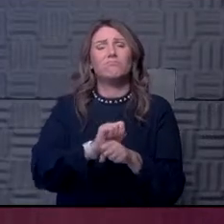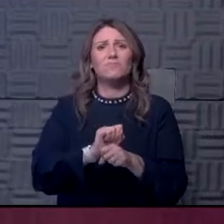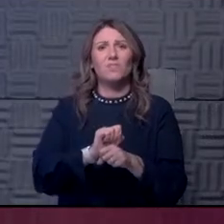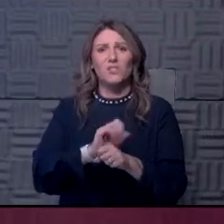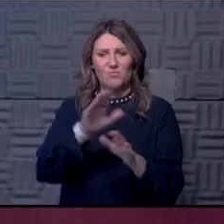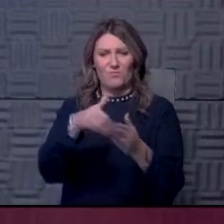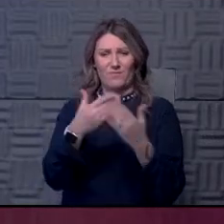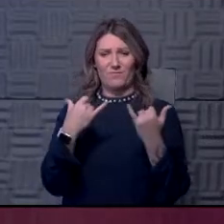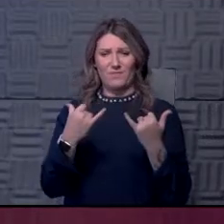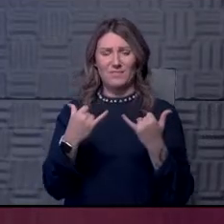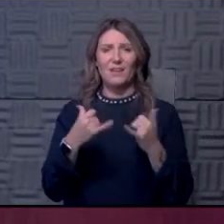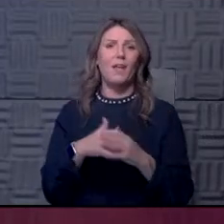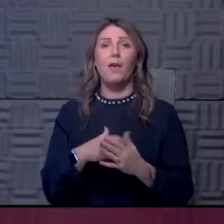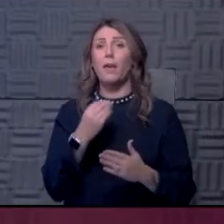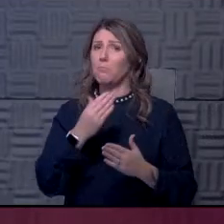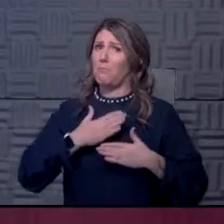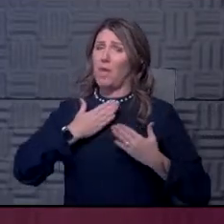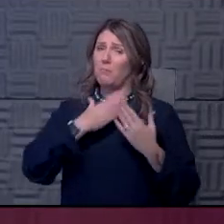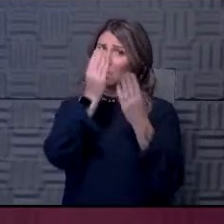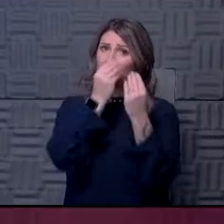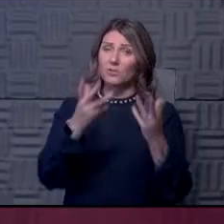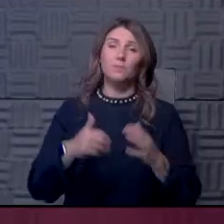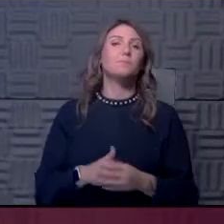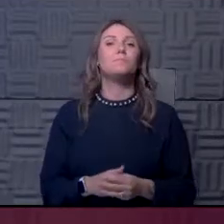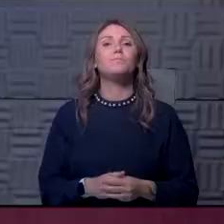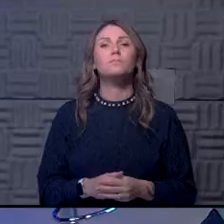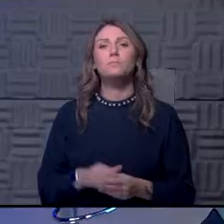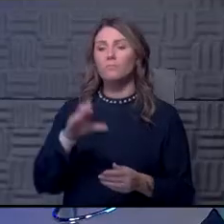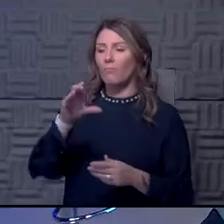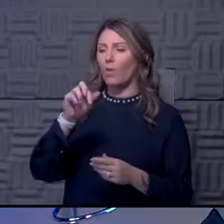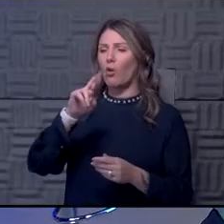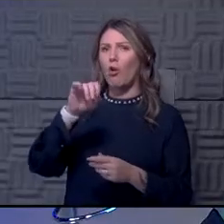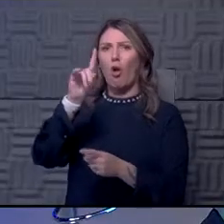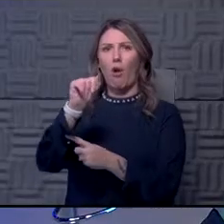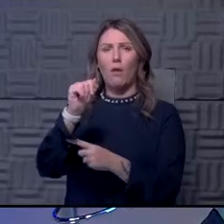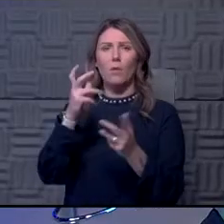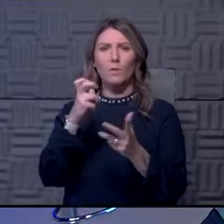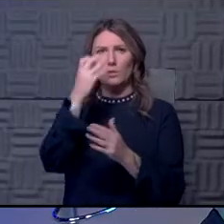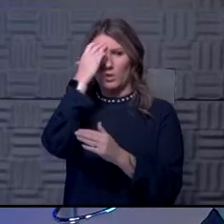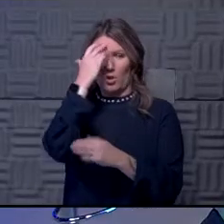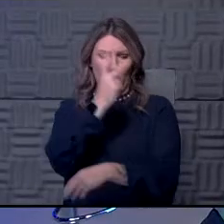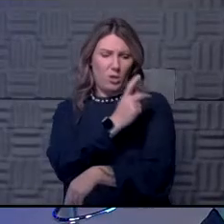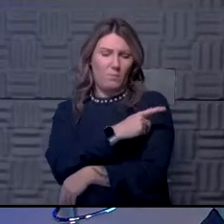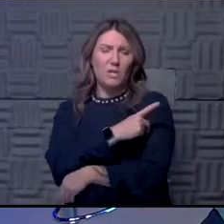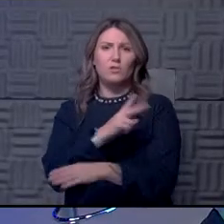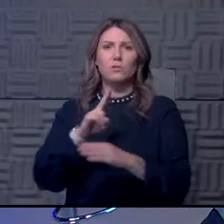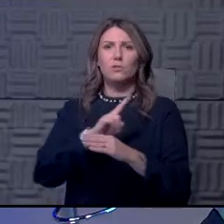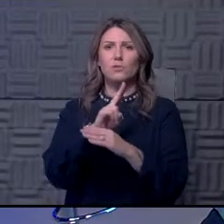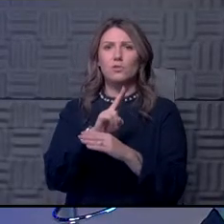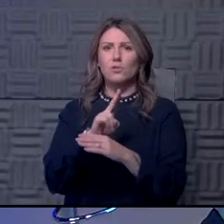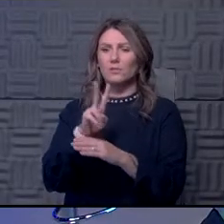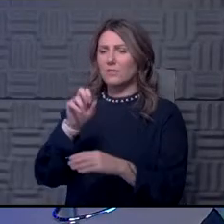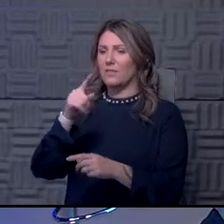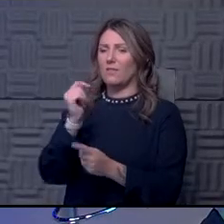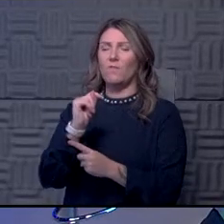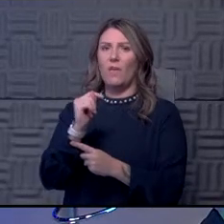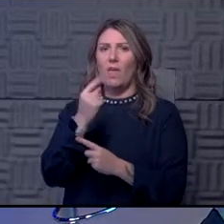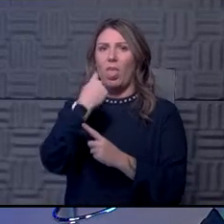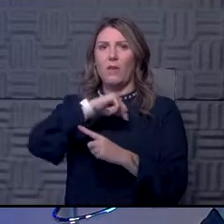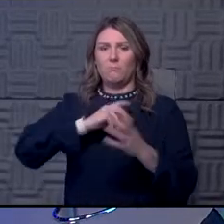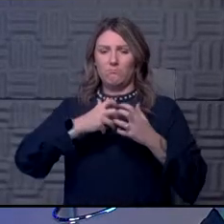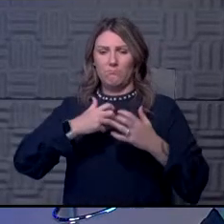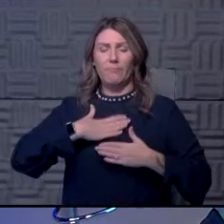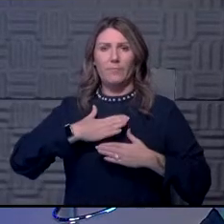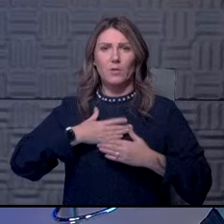to where we are, but it's all, it's all there and we're happy to share. All right. And Carla wants to know, do we have patients that are on ventilators still when they're in the recovery